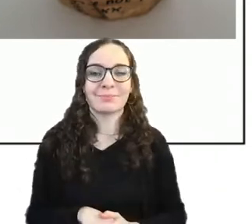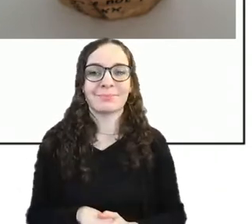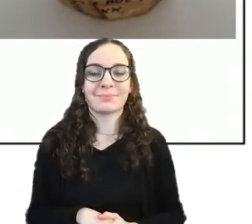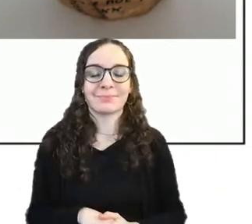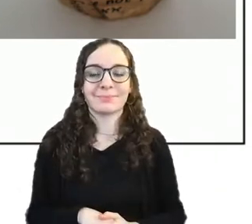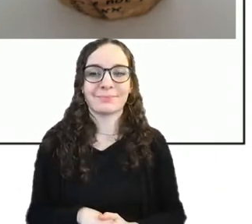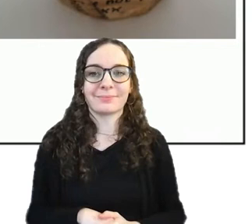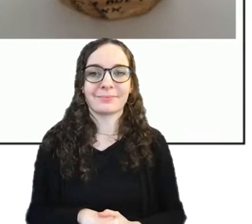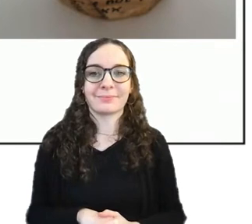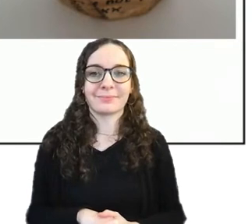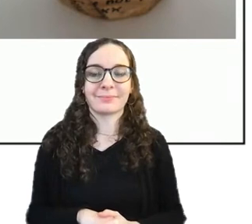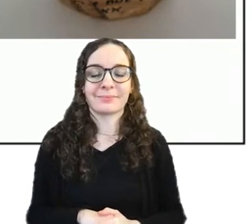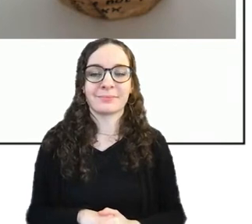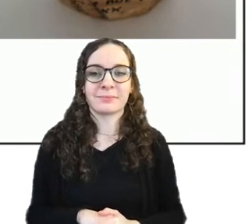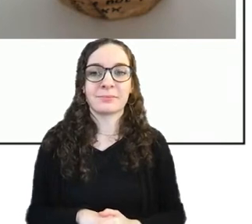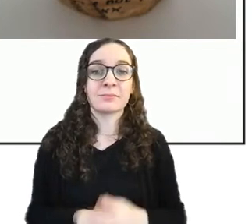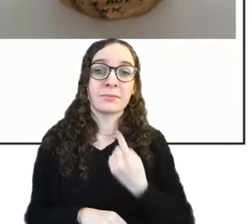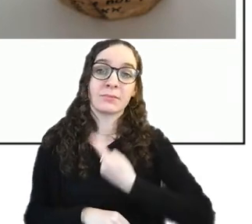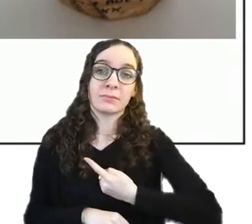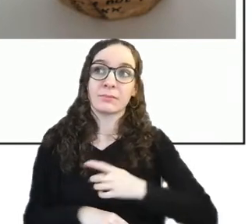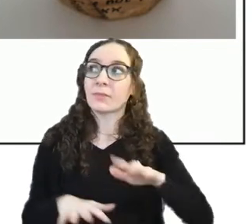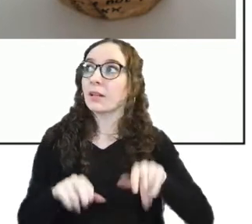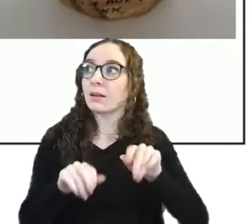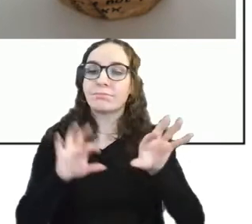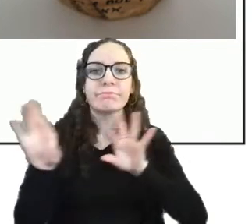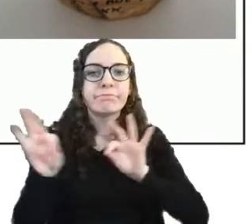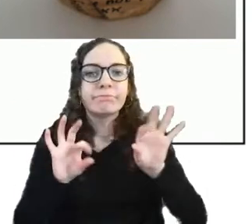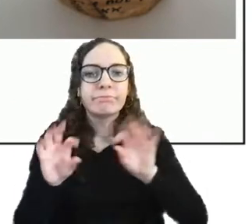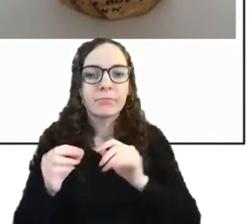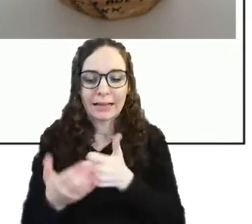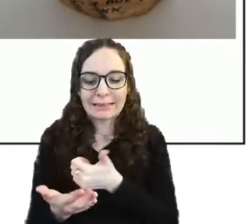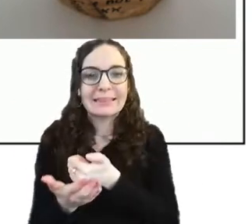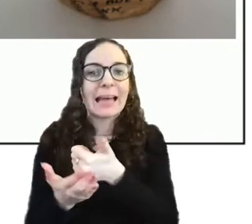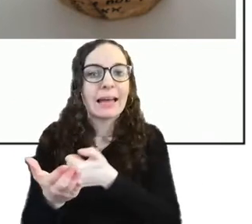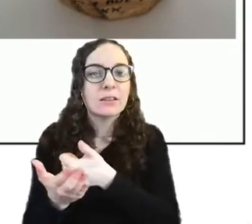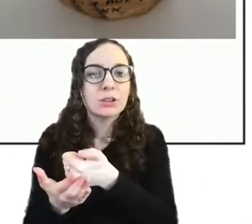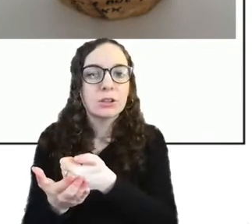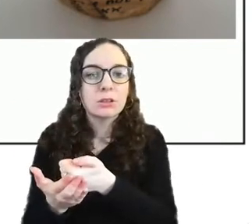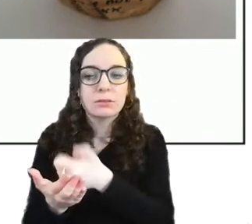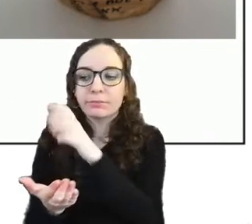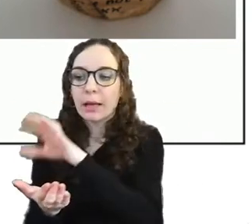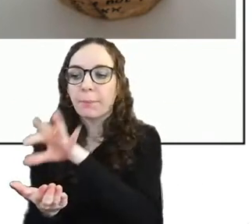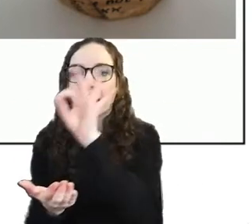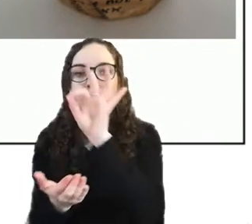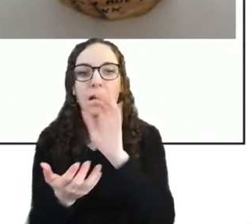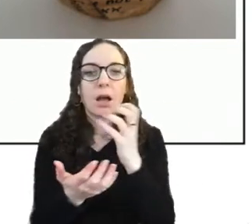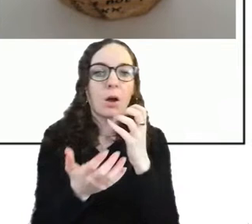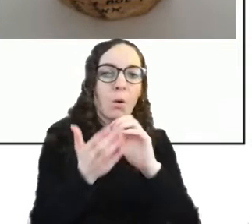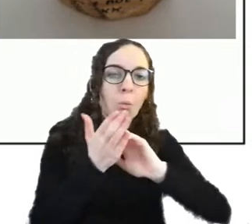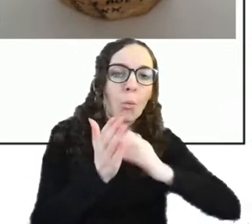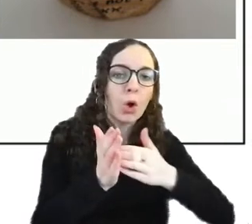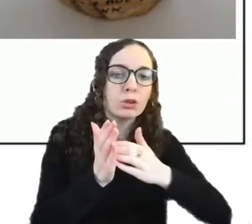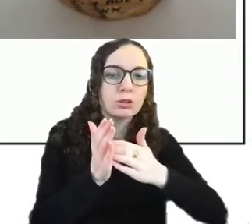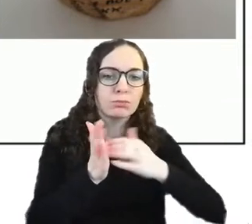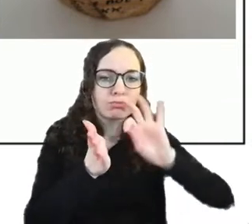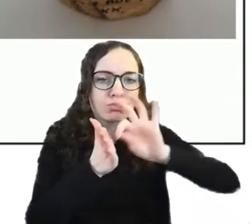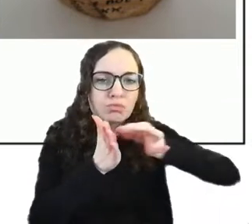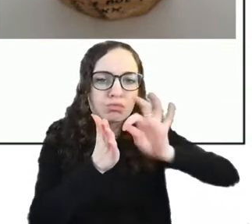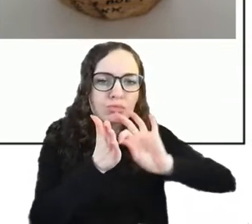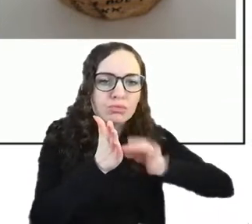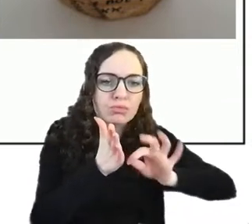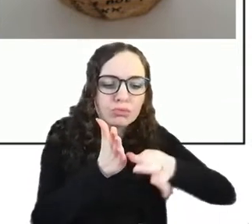i started selecting text messages and just writing them on a block of wood and now i have this object which is from like 2011.